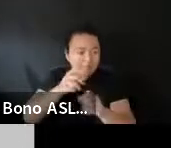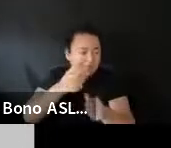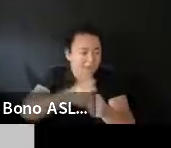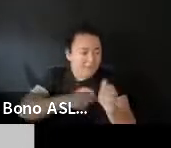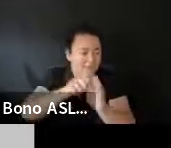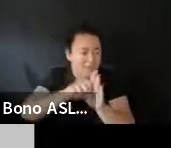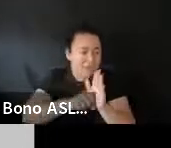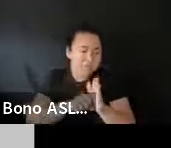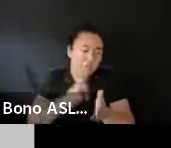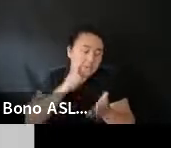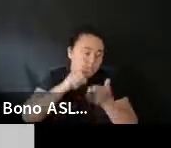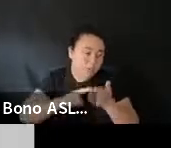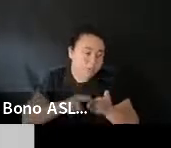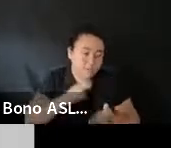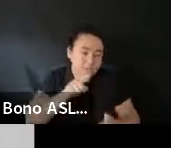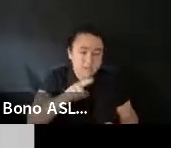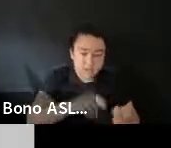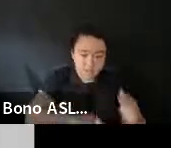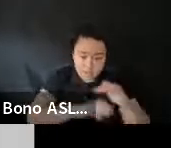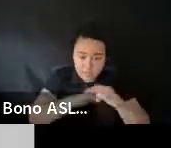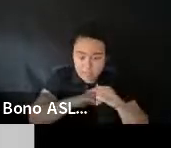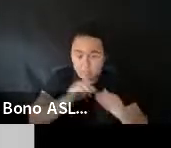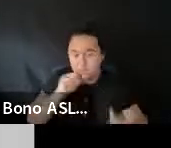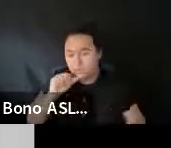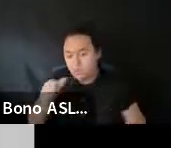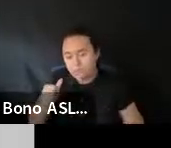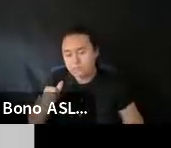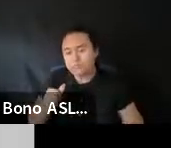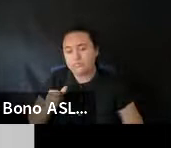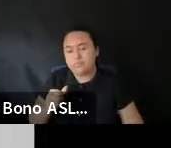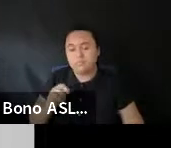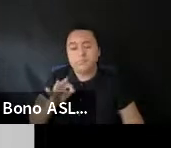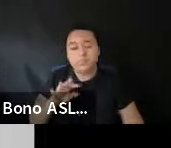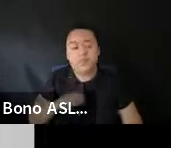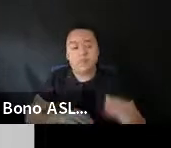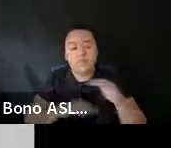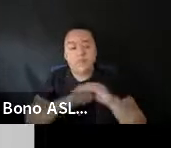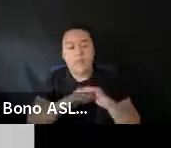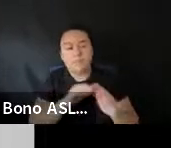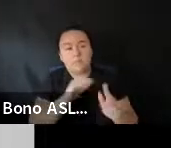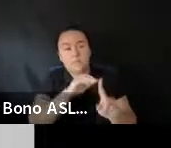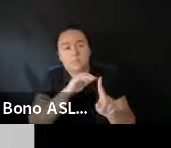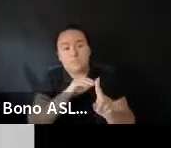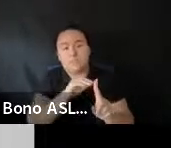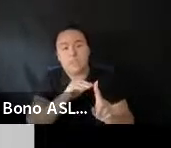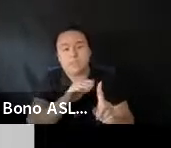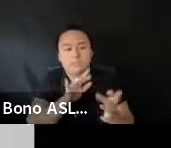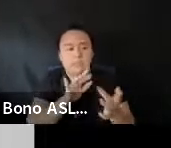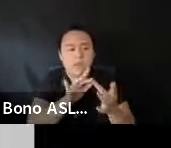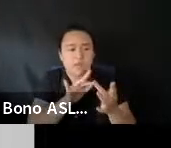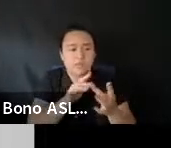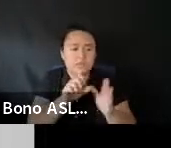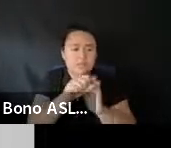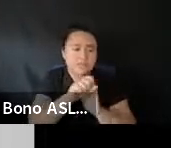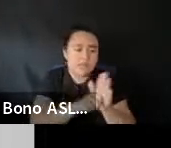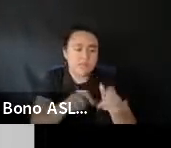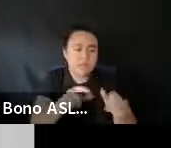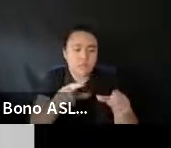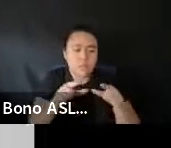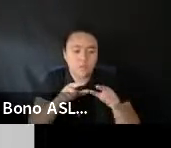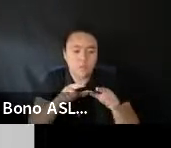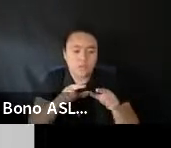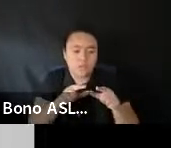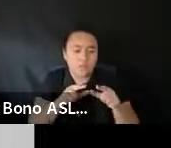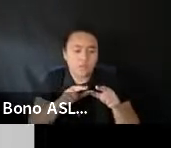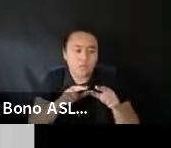at. Is. Is. Uh. If they have a cap. Uh. Reach out to. To that state. Or. Locality. And ask. Where they are